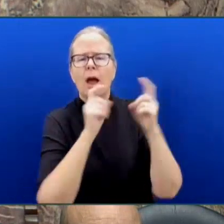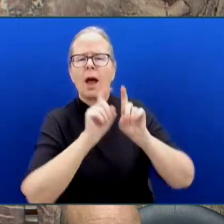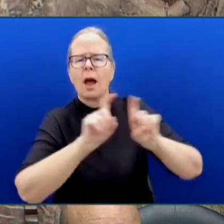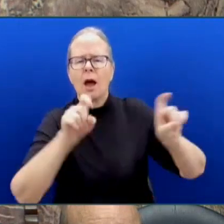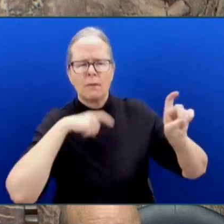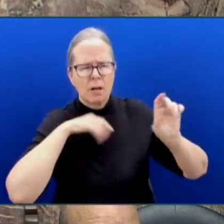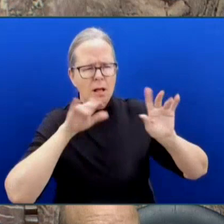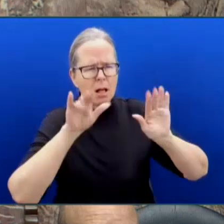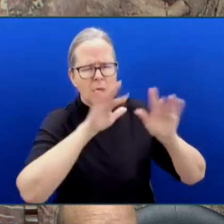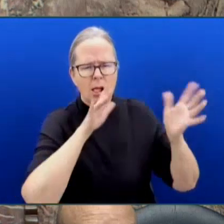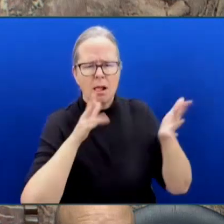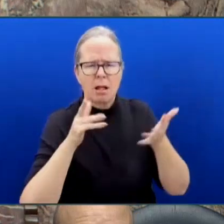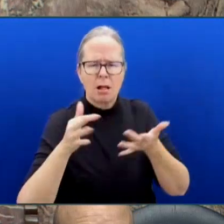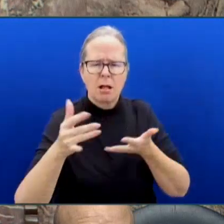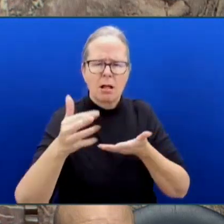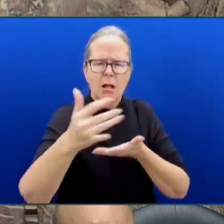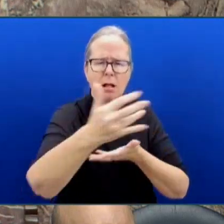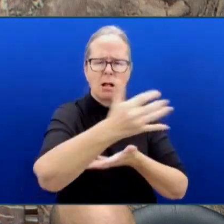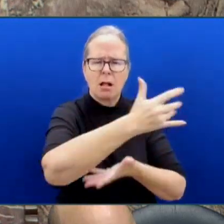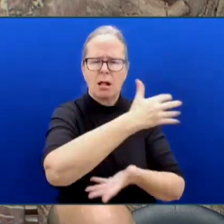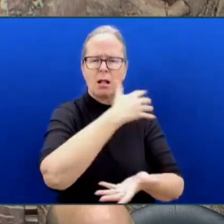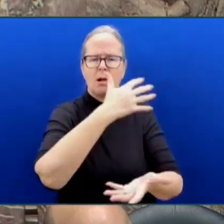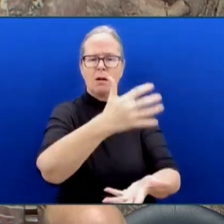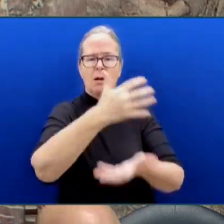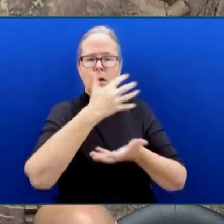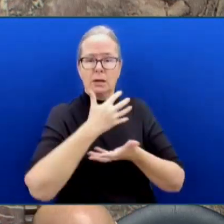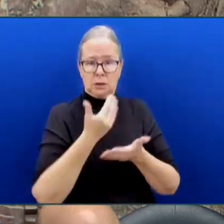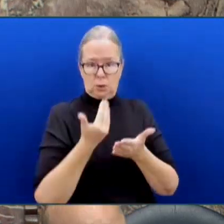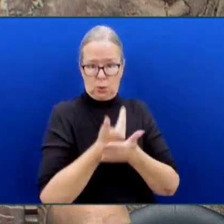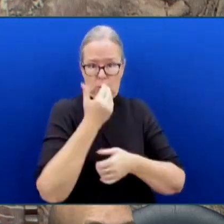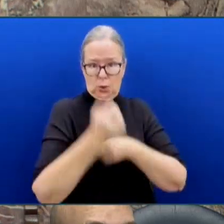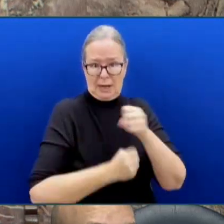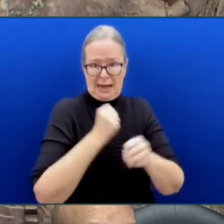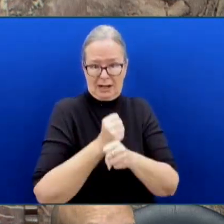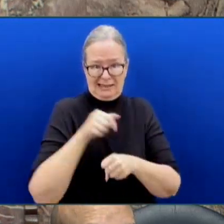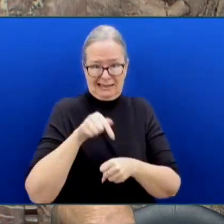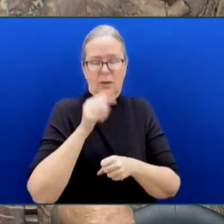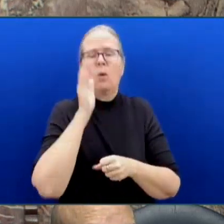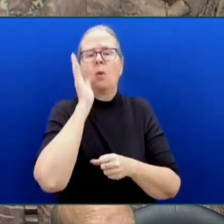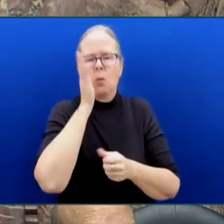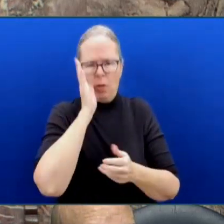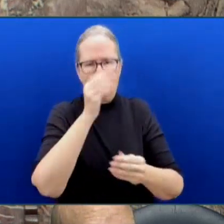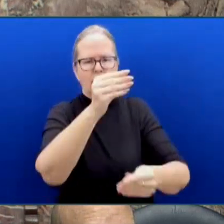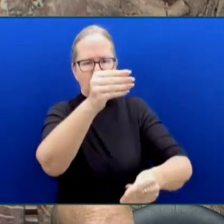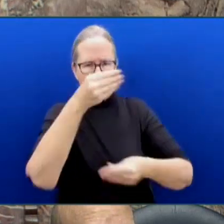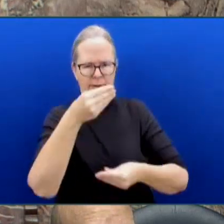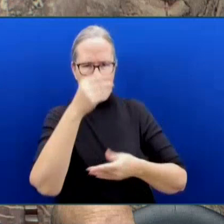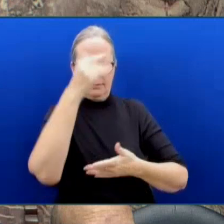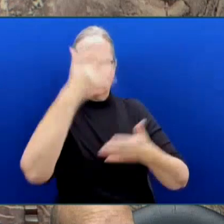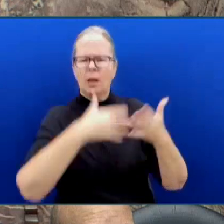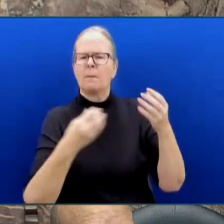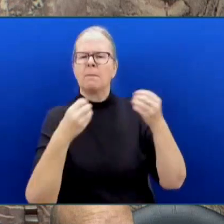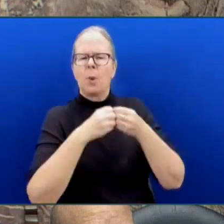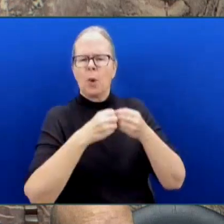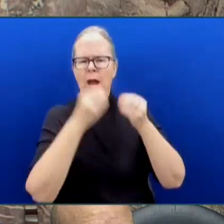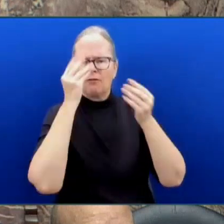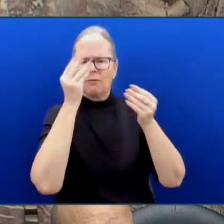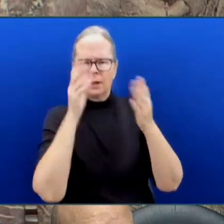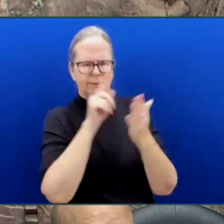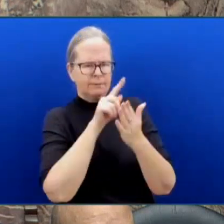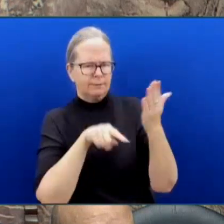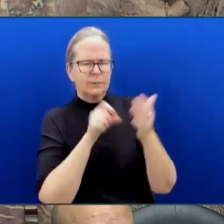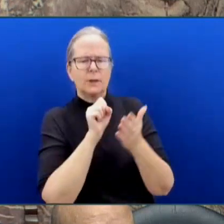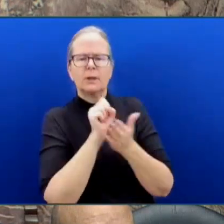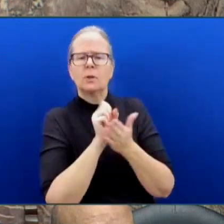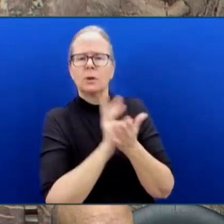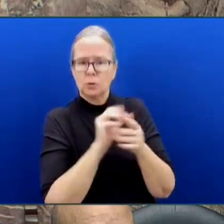the issues raised by the members around those questions of qualifications and of social workers and of colleges, those issues that are part